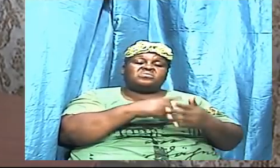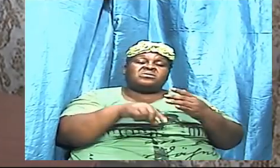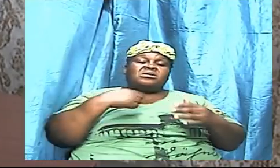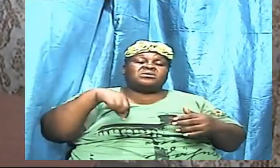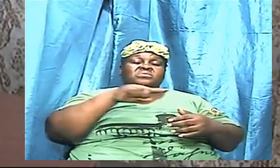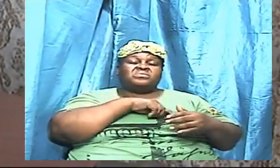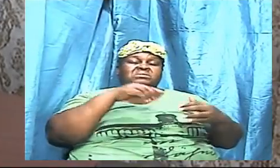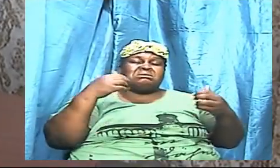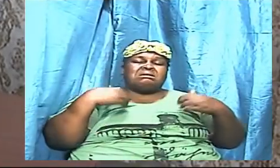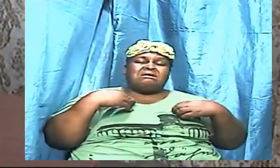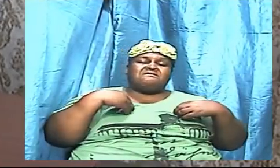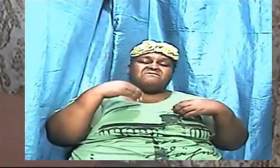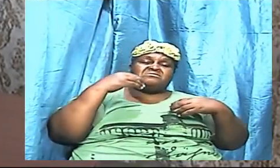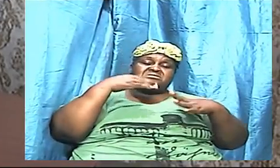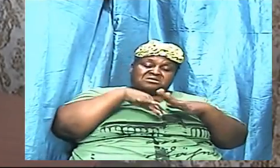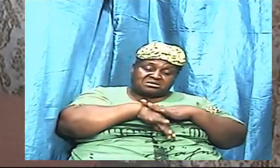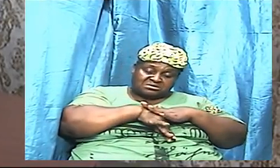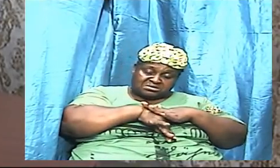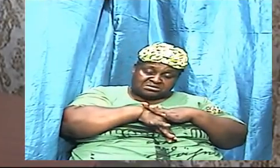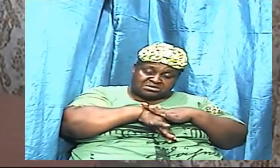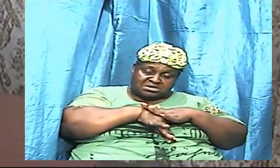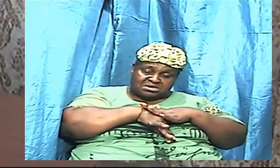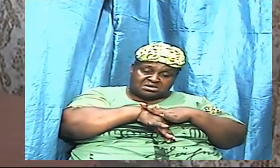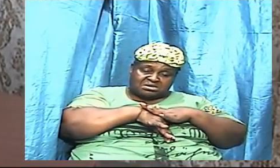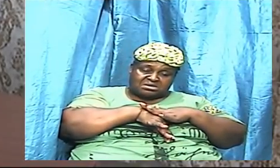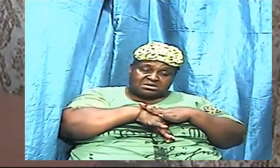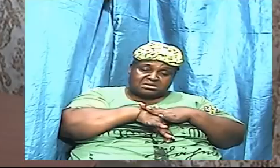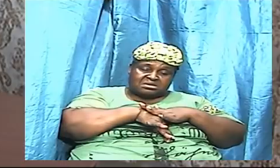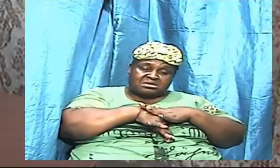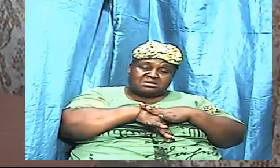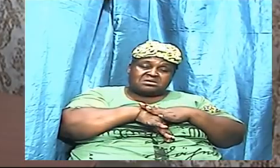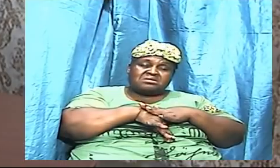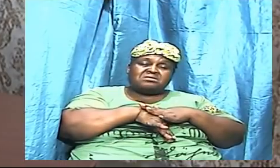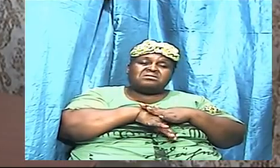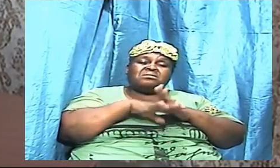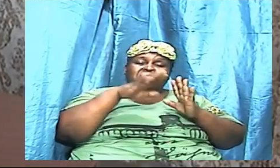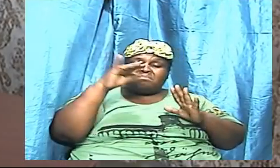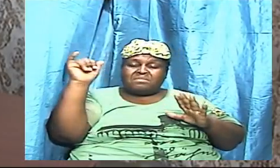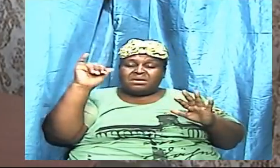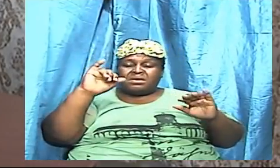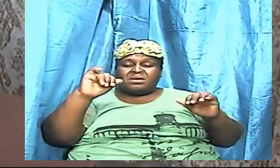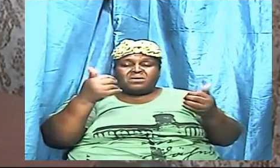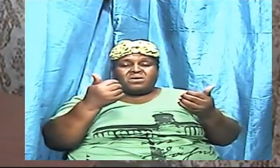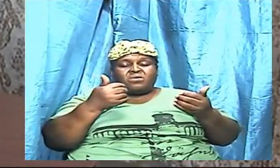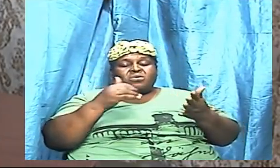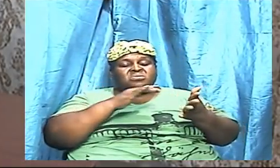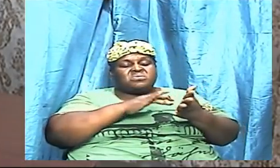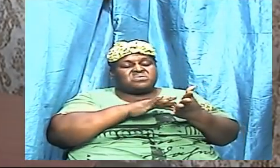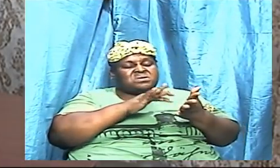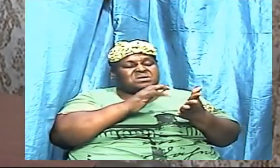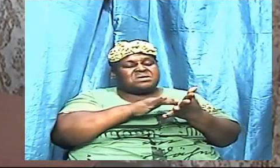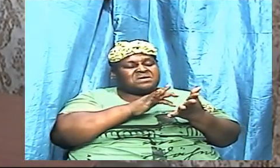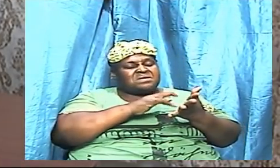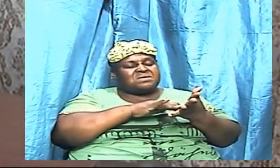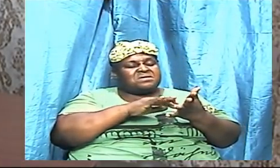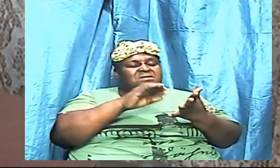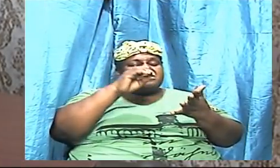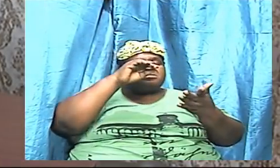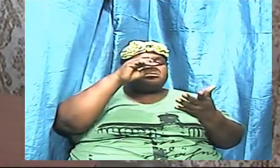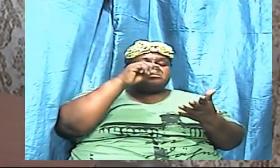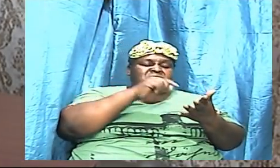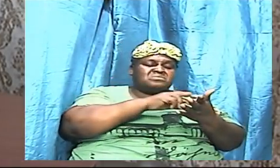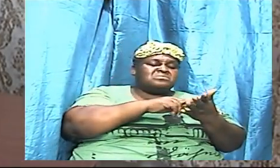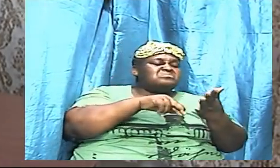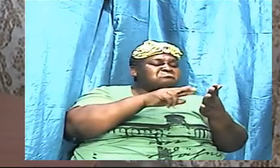have on the inside gets there by our reading studying